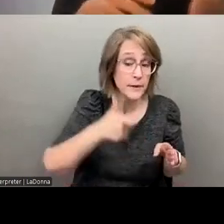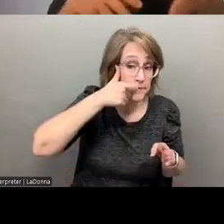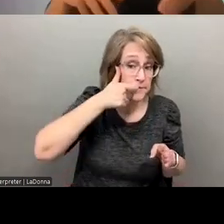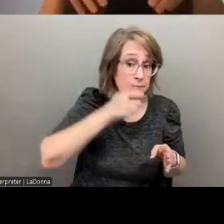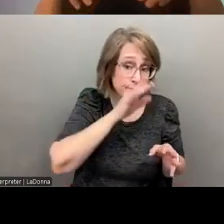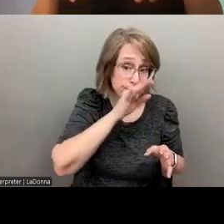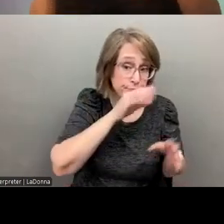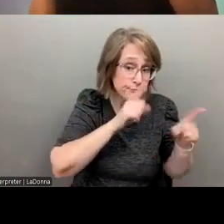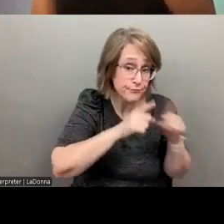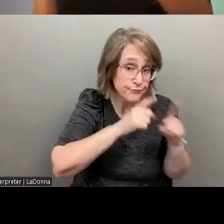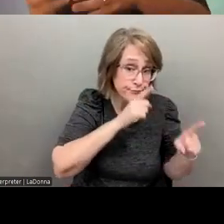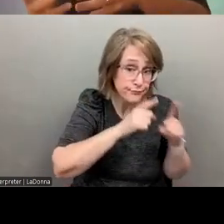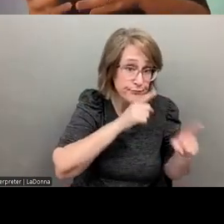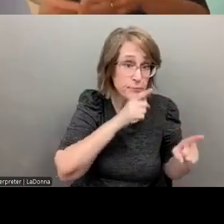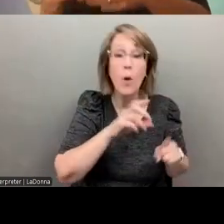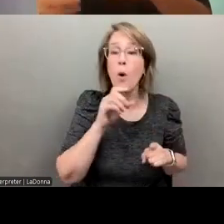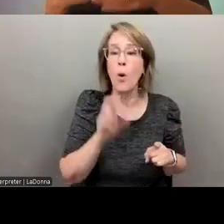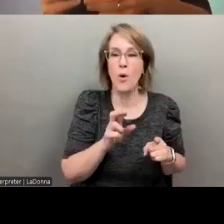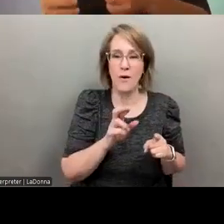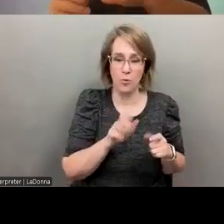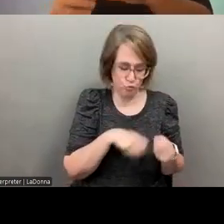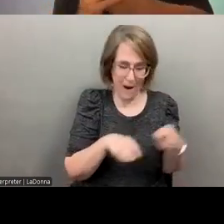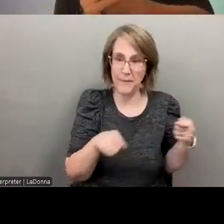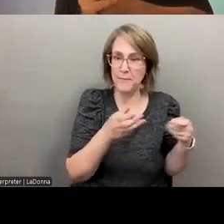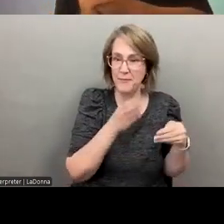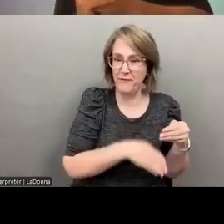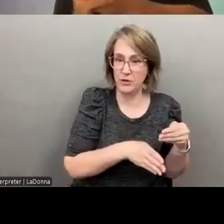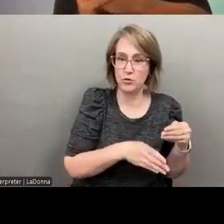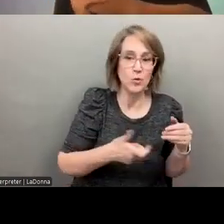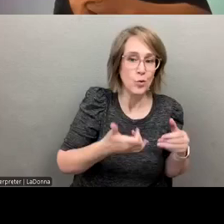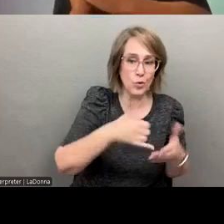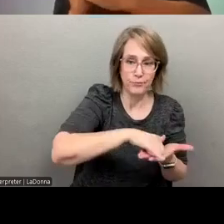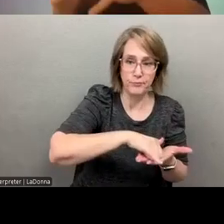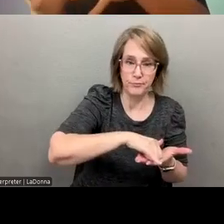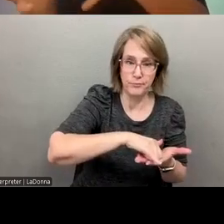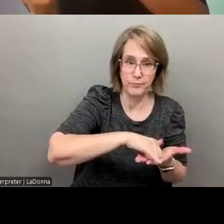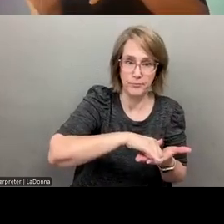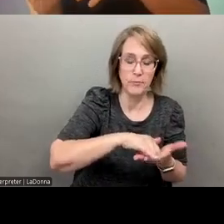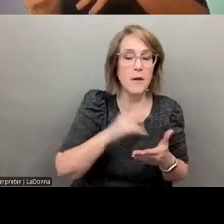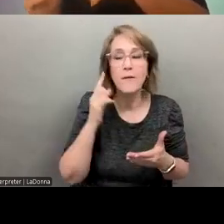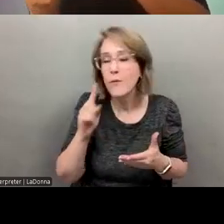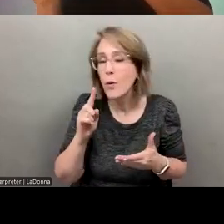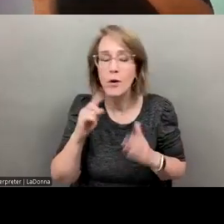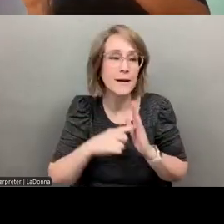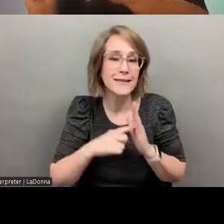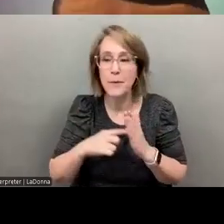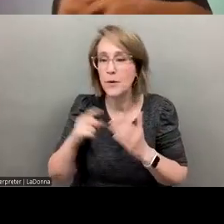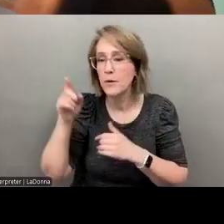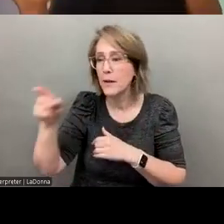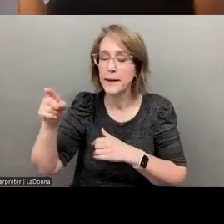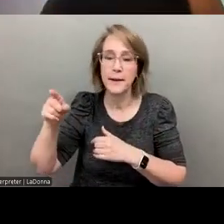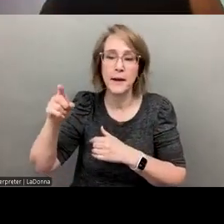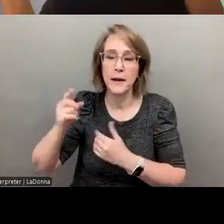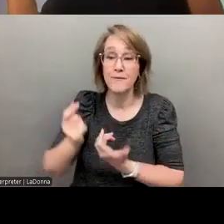someone or they are finishing a call, doing a wrap up or, uh, for, for a firefighter that would be termed mopping